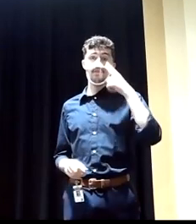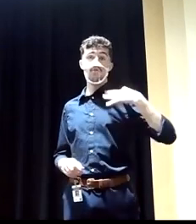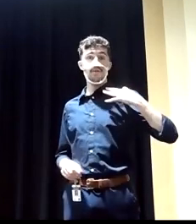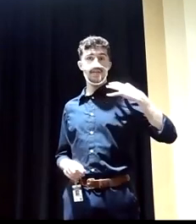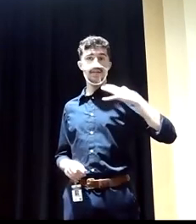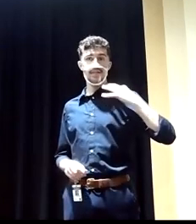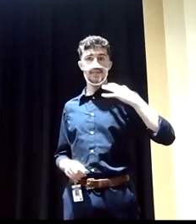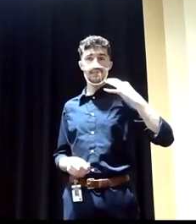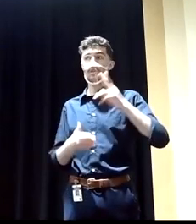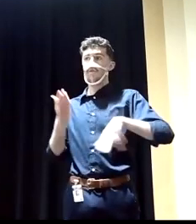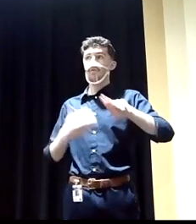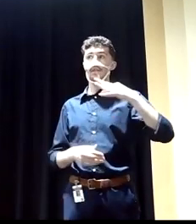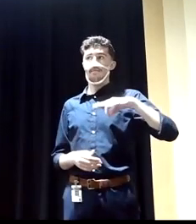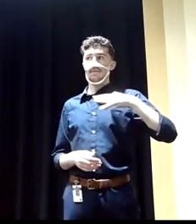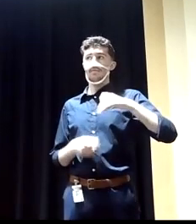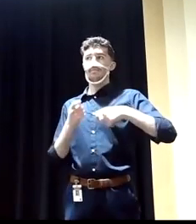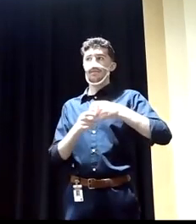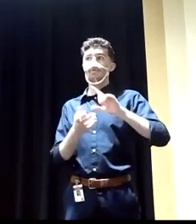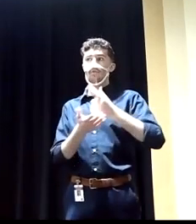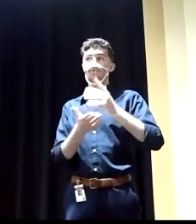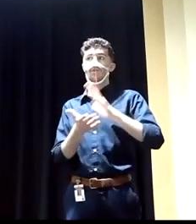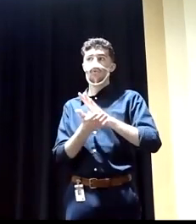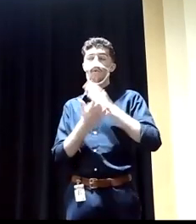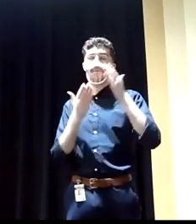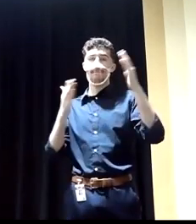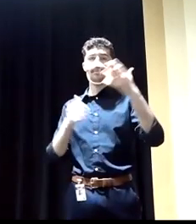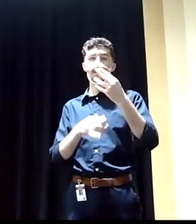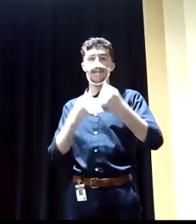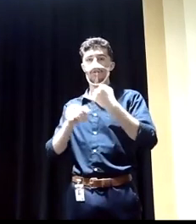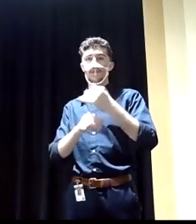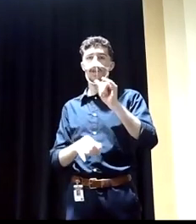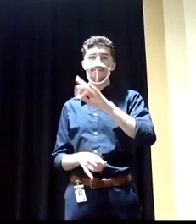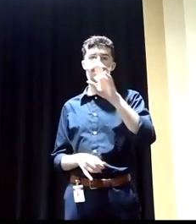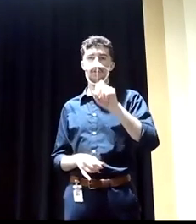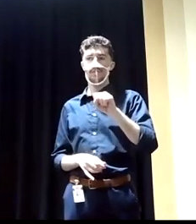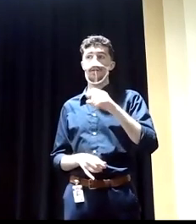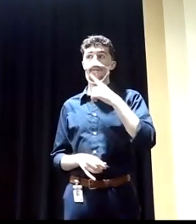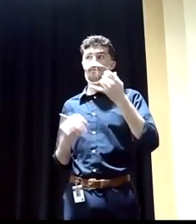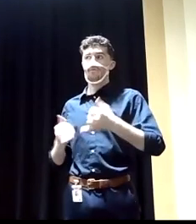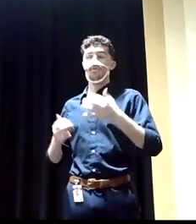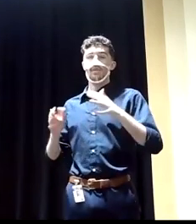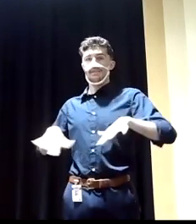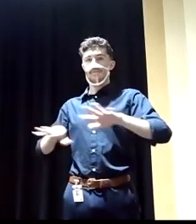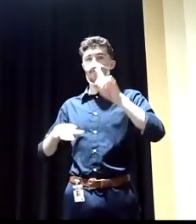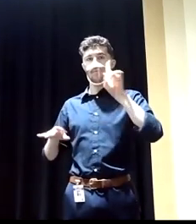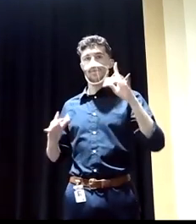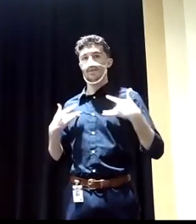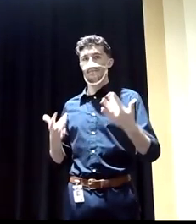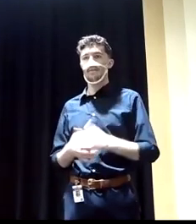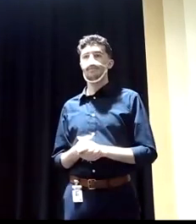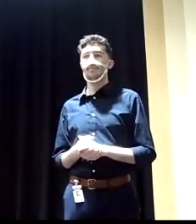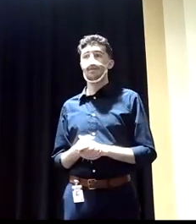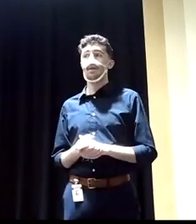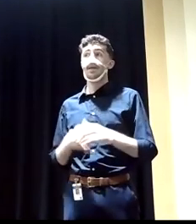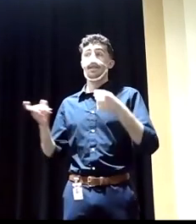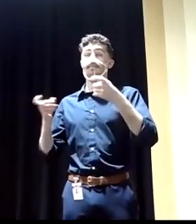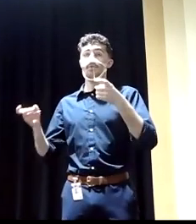the University of Pittsburgh, specifically the Graduate School of Public and International Affairs, for providing the venue for today's event. The moderators,